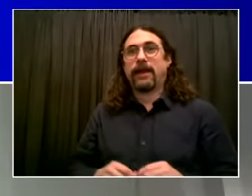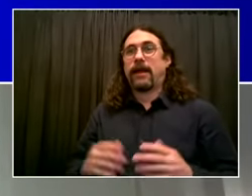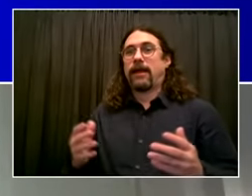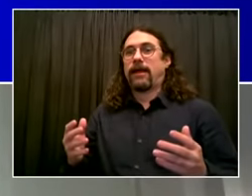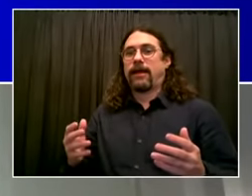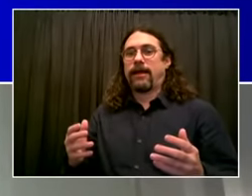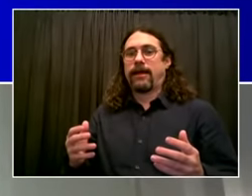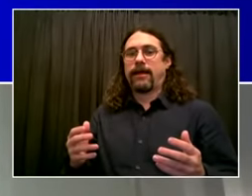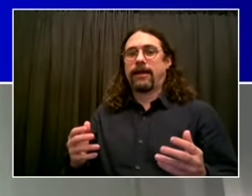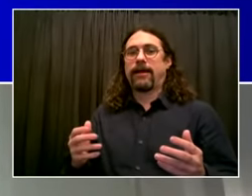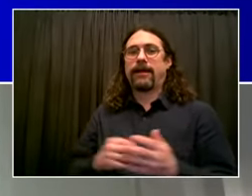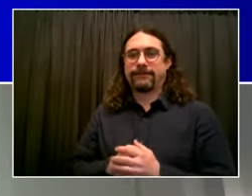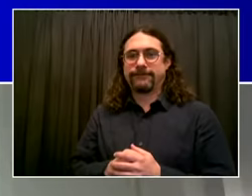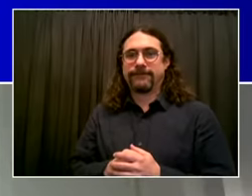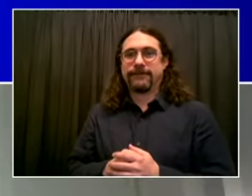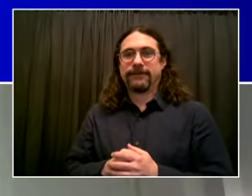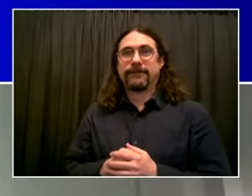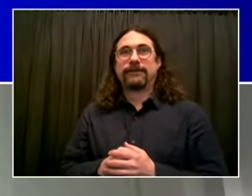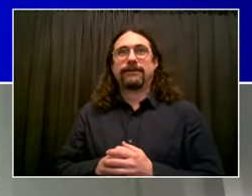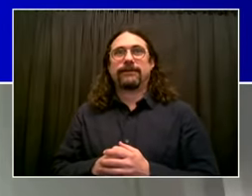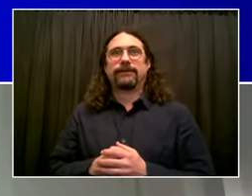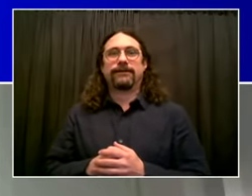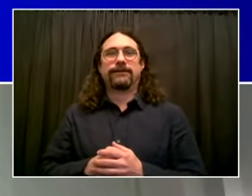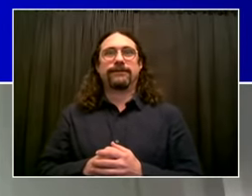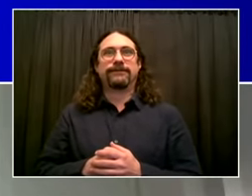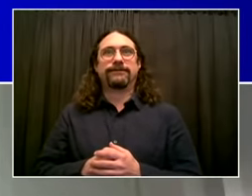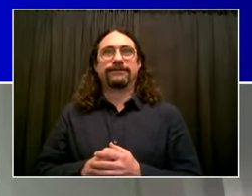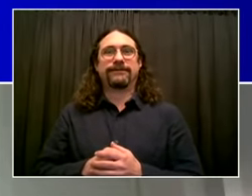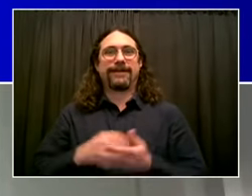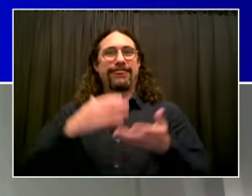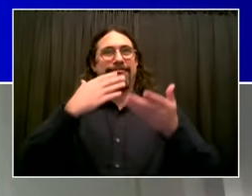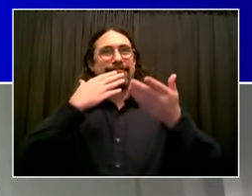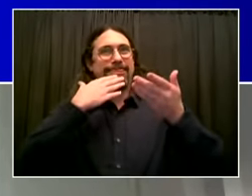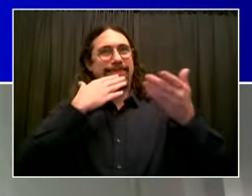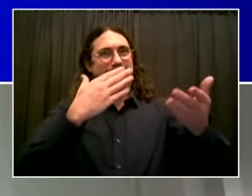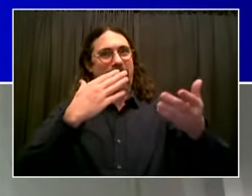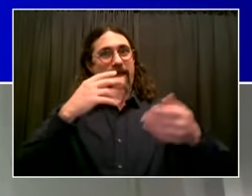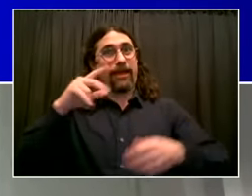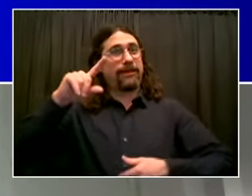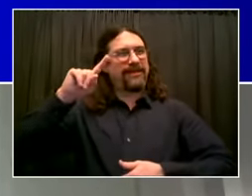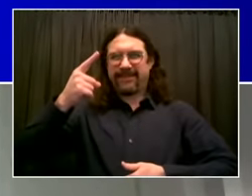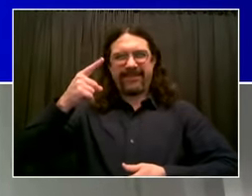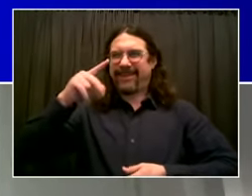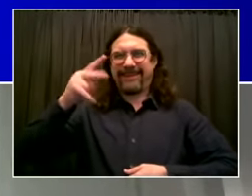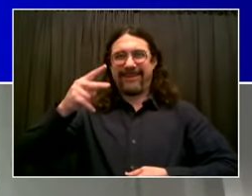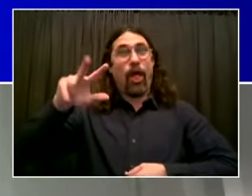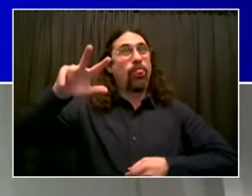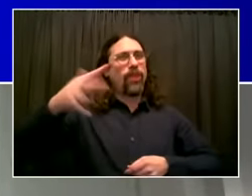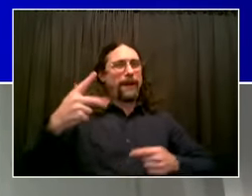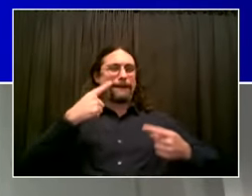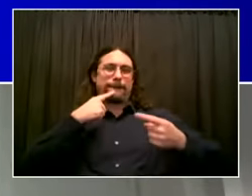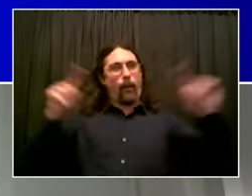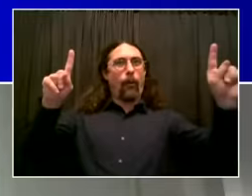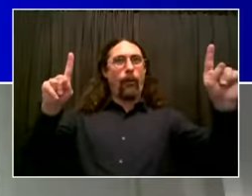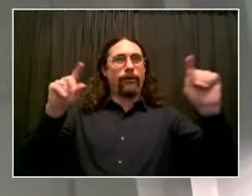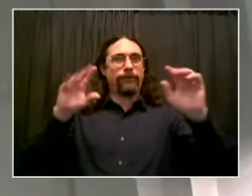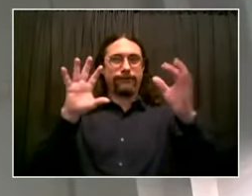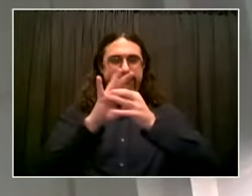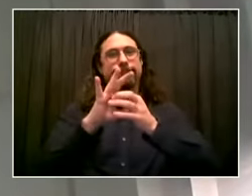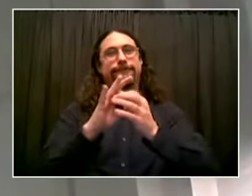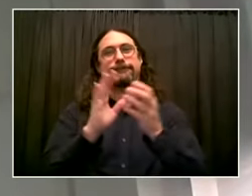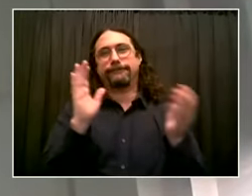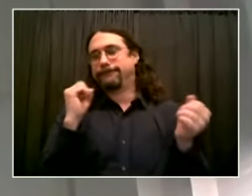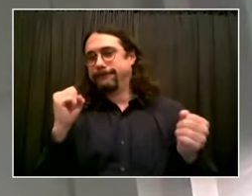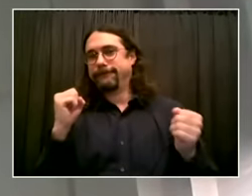I'm so excited to be with you today. And as you said, my name is Afia Ata Mensah, and I have the privilege of serving as the Executive